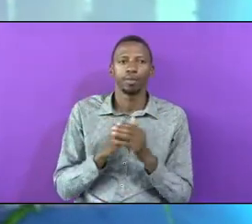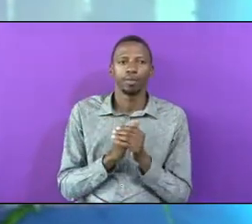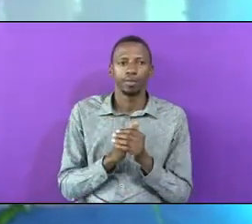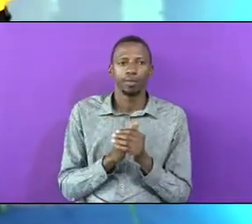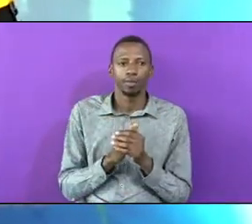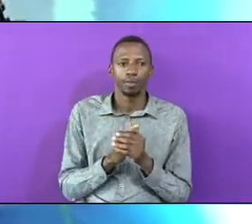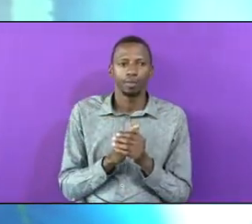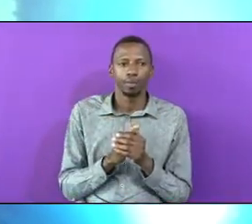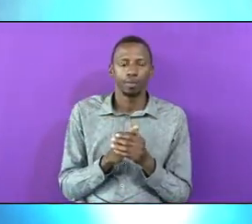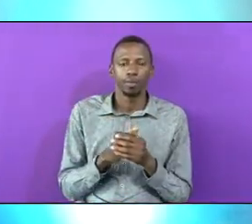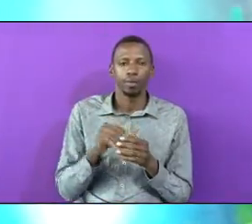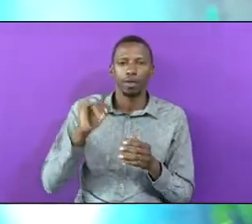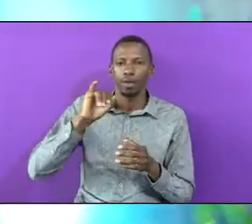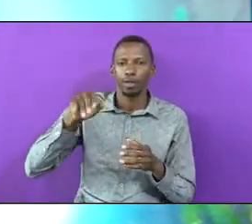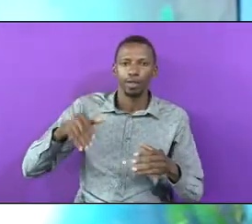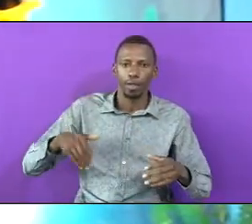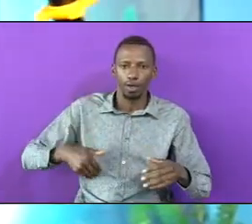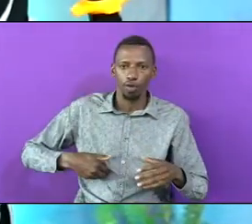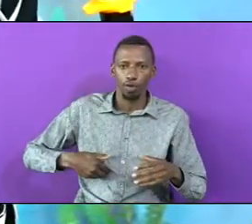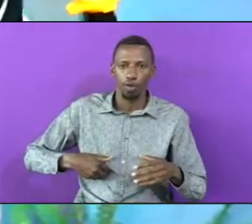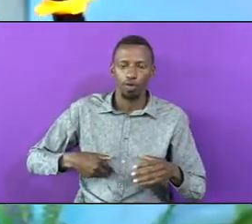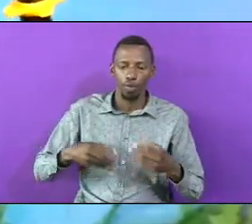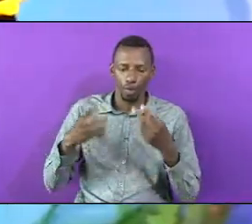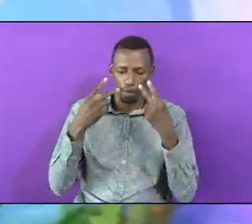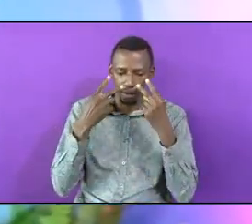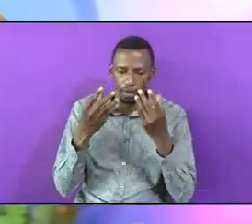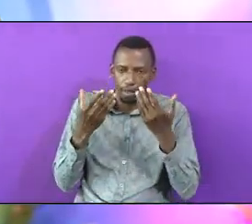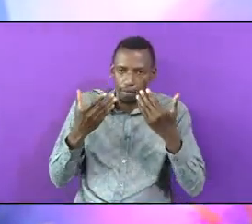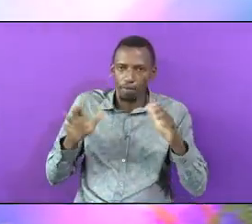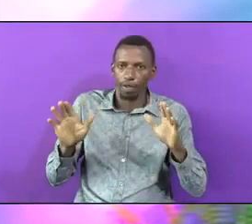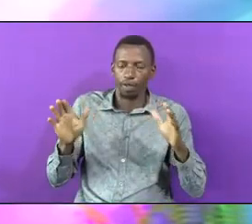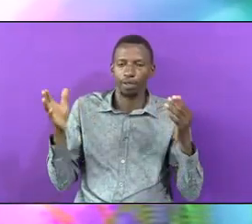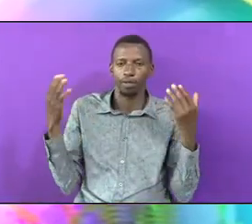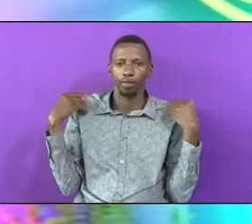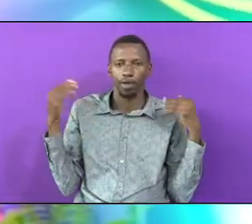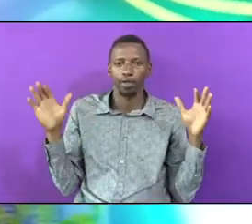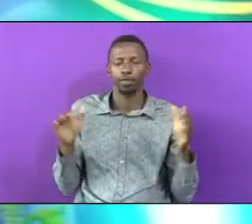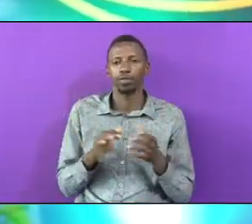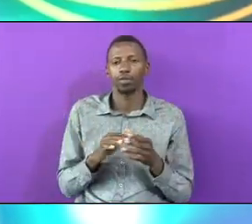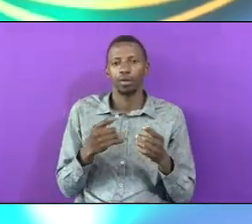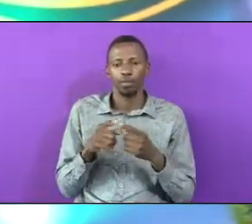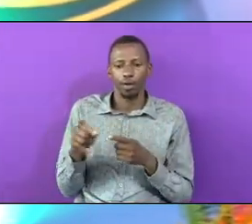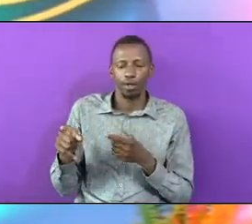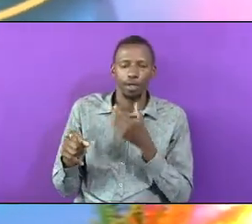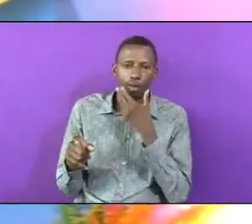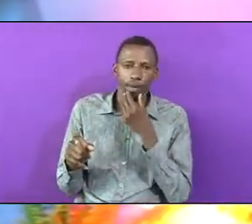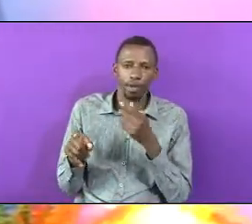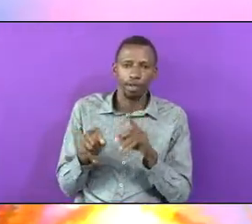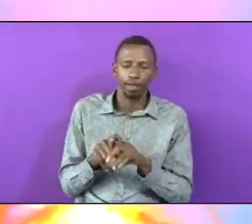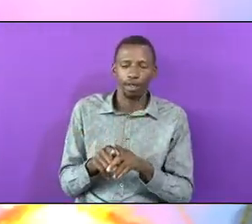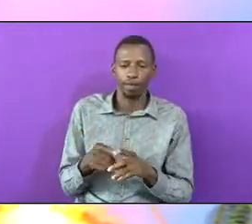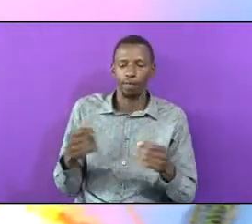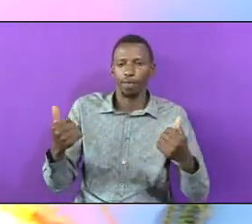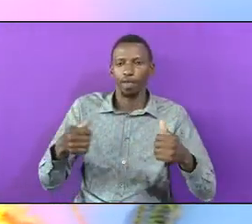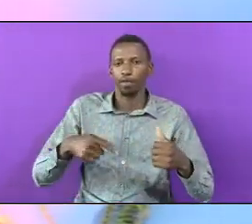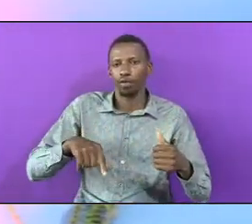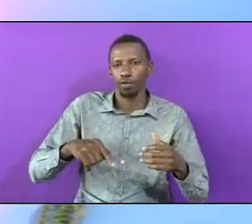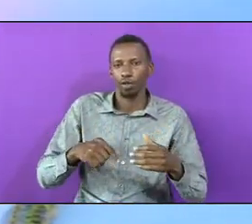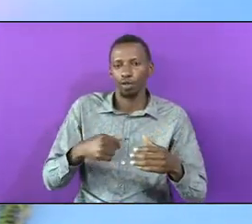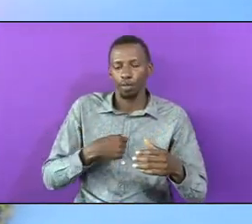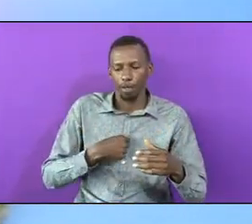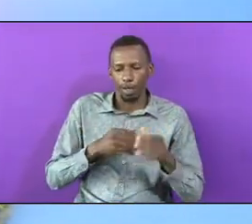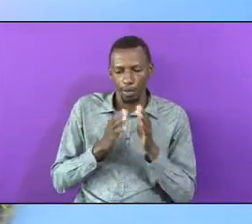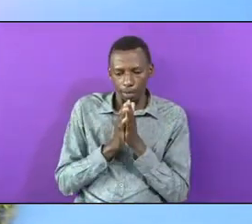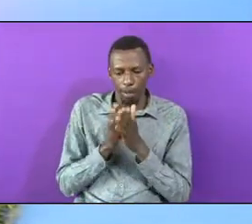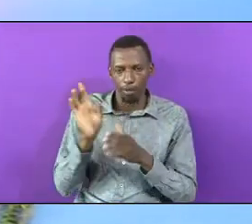Jacobo Saw Angels Have Not Sent Them But Is A Man Like Any Of Us It My Prayer That One Day I Will Meet With Them